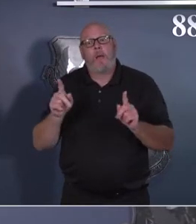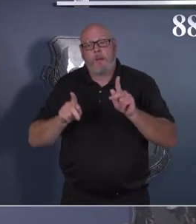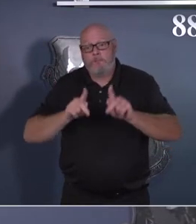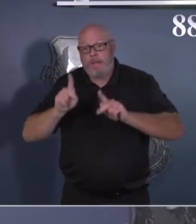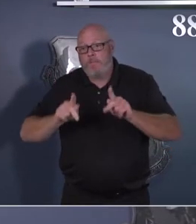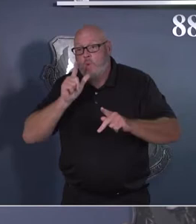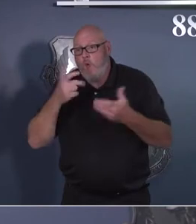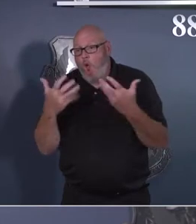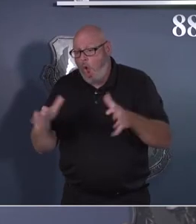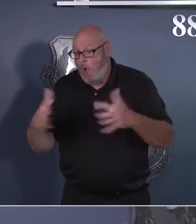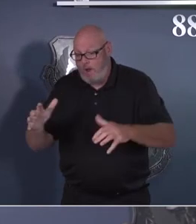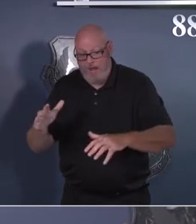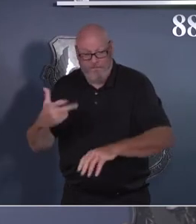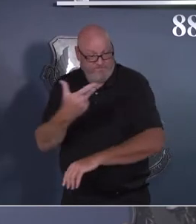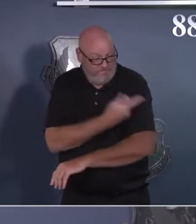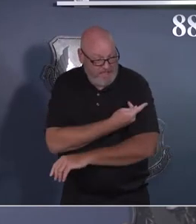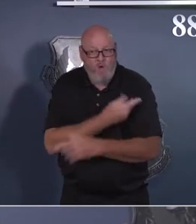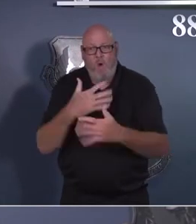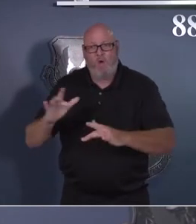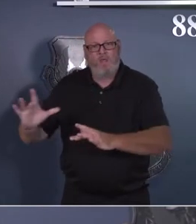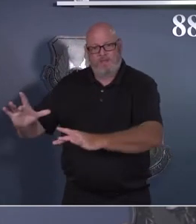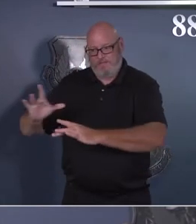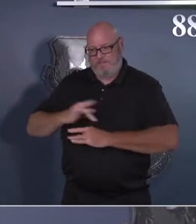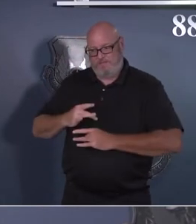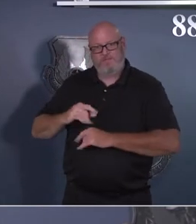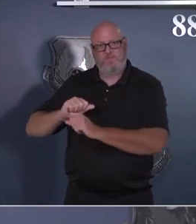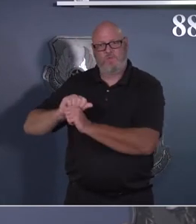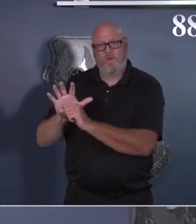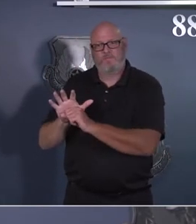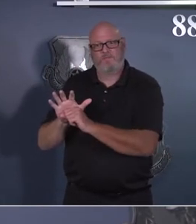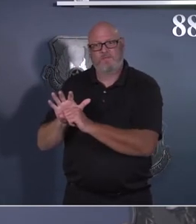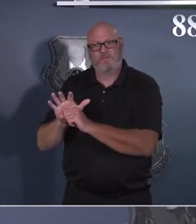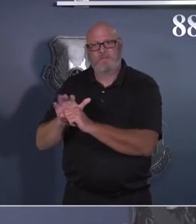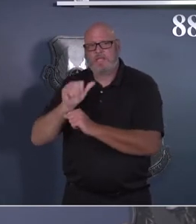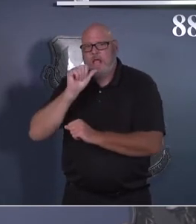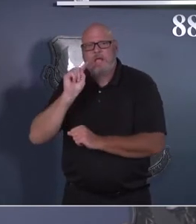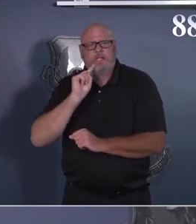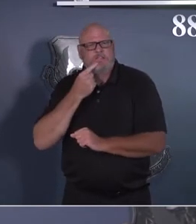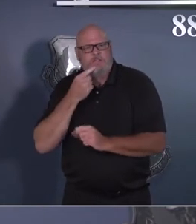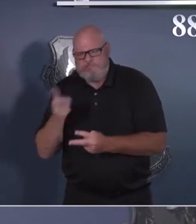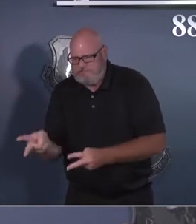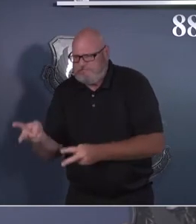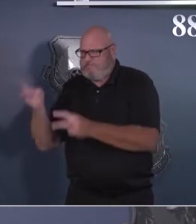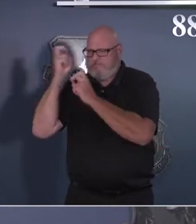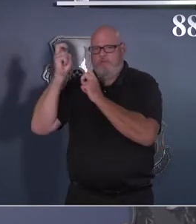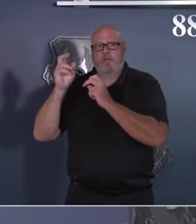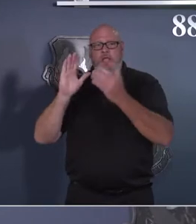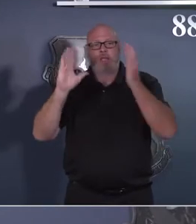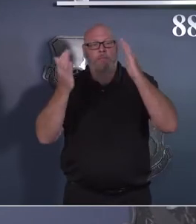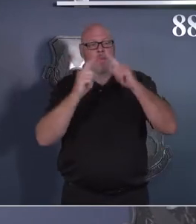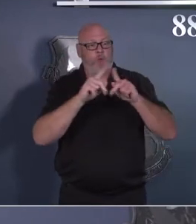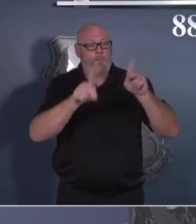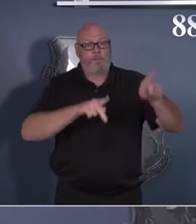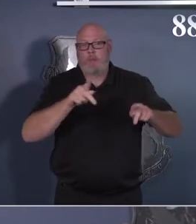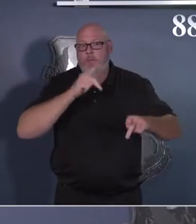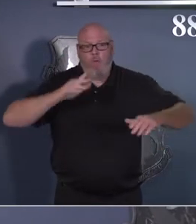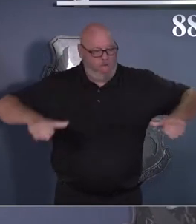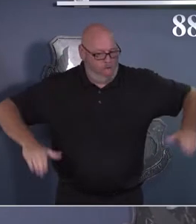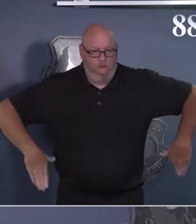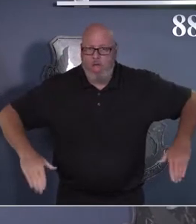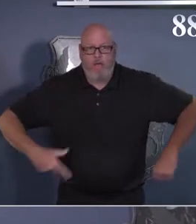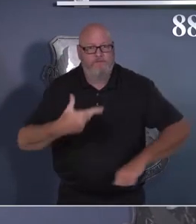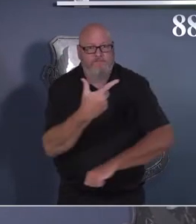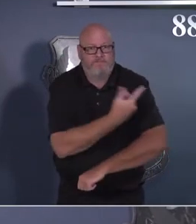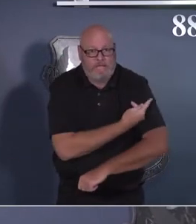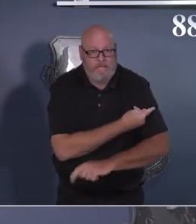seeing mild symptoms. So we're seeing the vaccination is working, even with that Delta variant. But we are getting some breakthrough cases. And because of